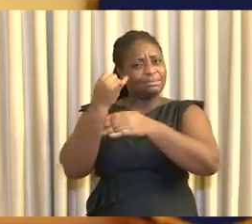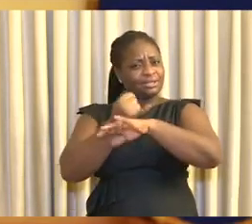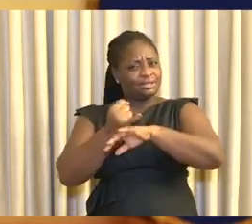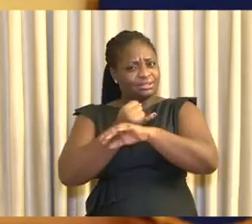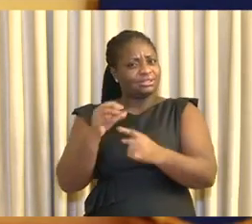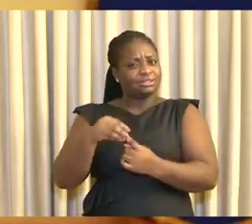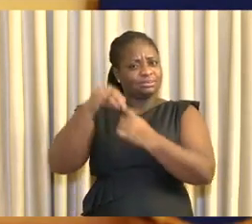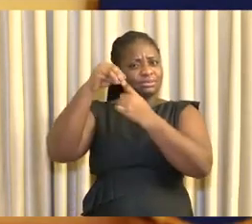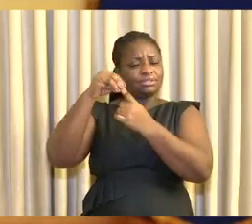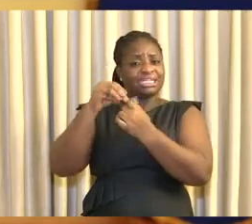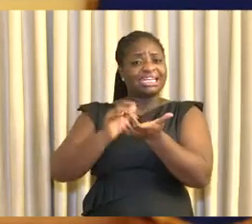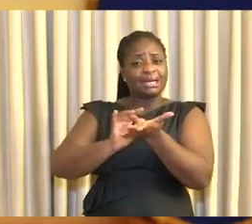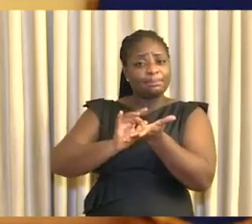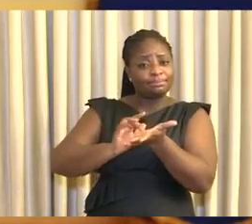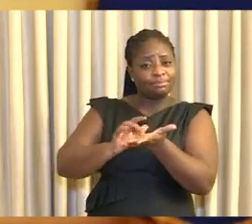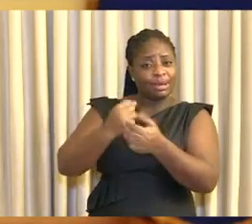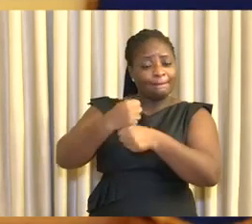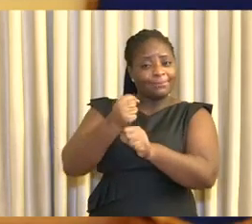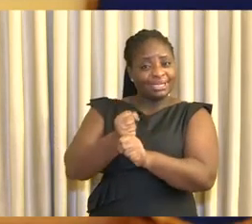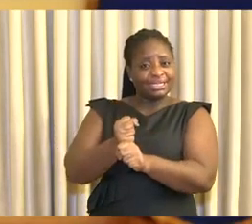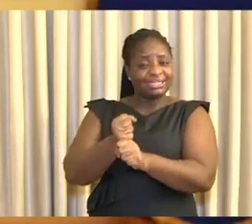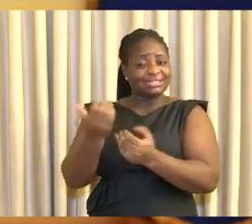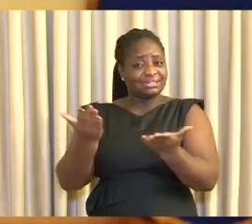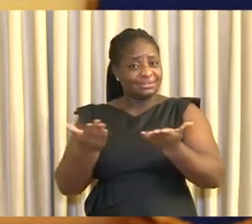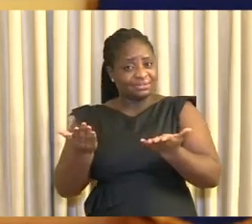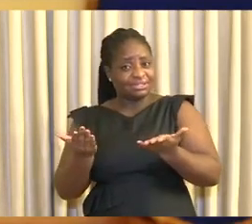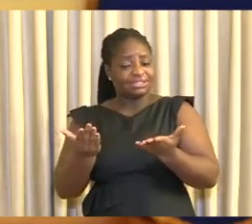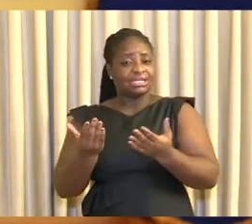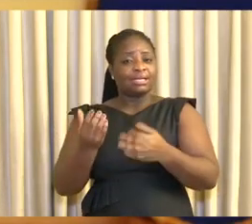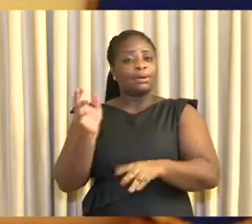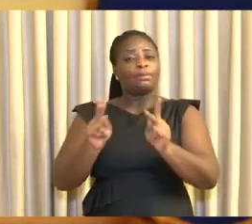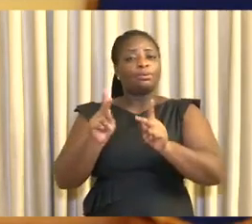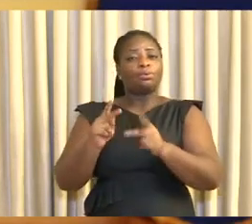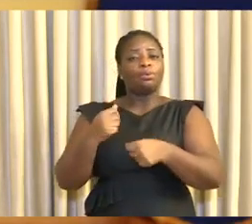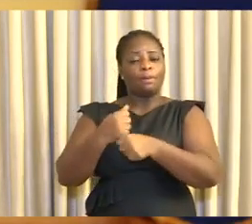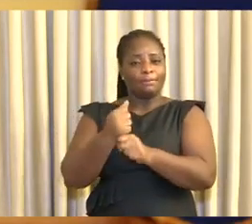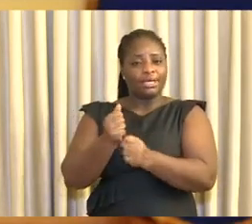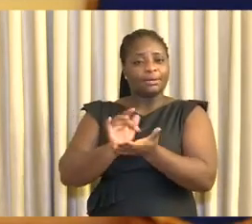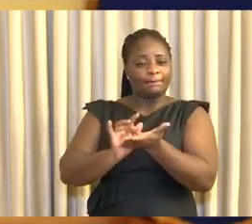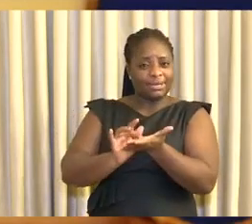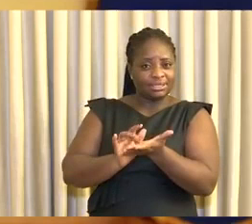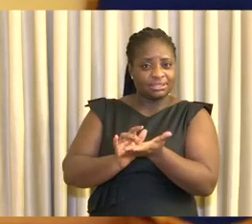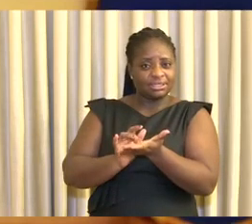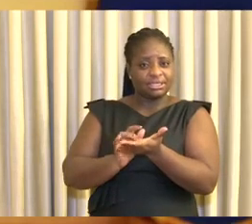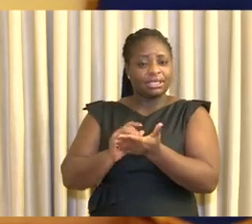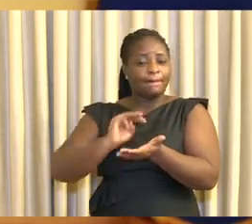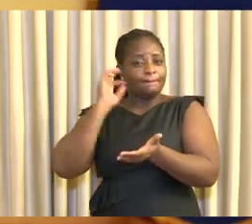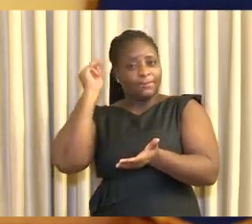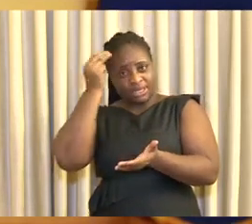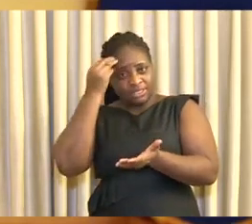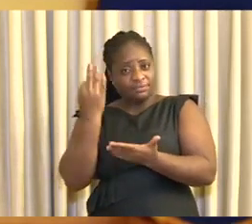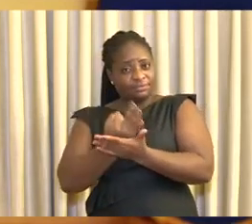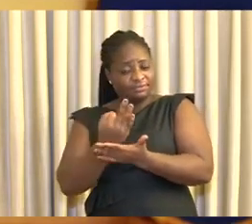the Secretary Minister for Finance and that hard-working, outstanding national treasurer, together with his counterpart in South Africa,